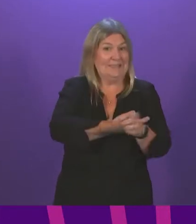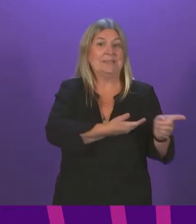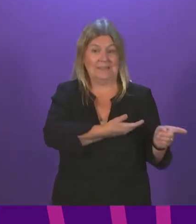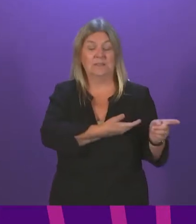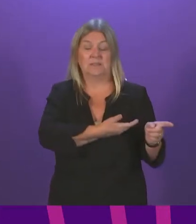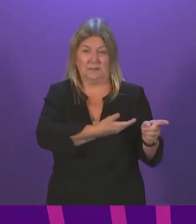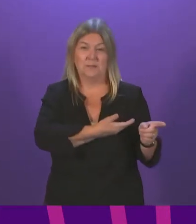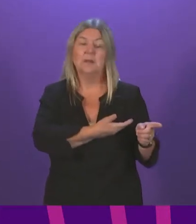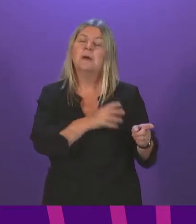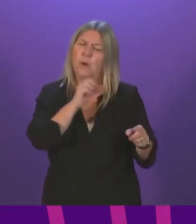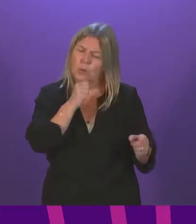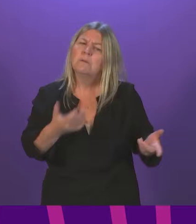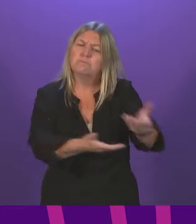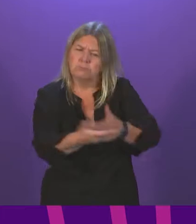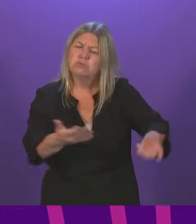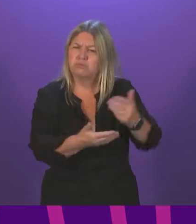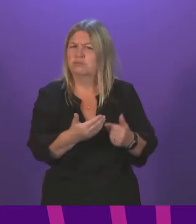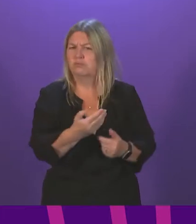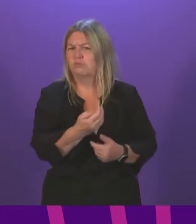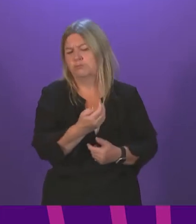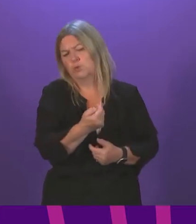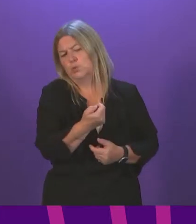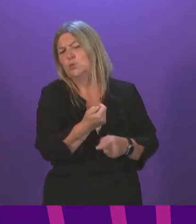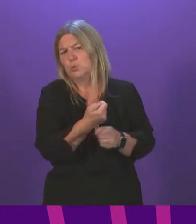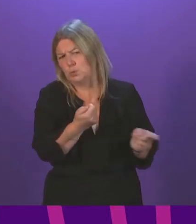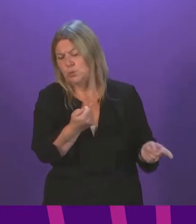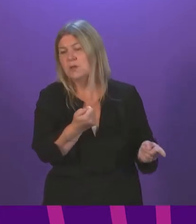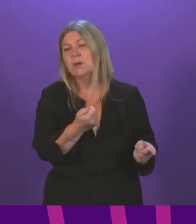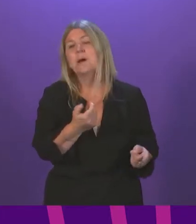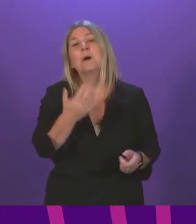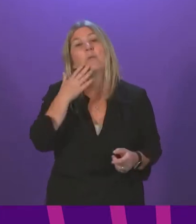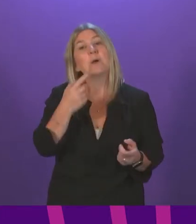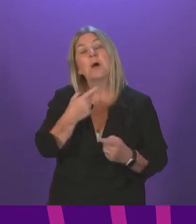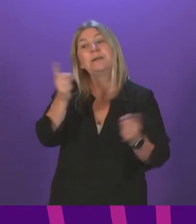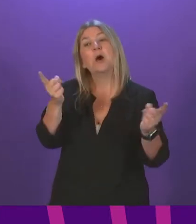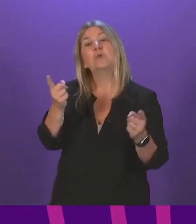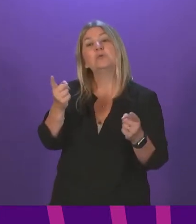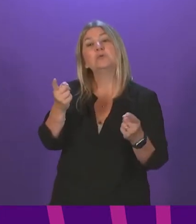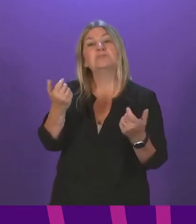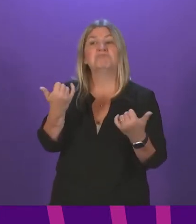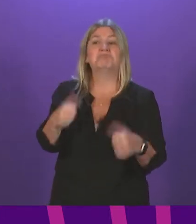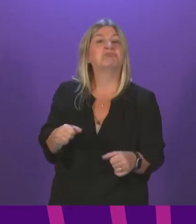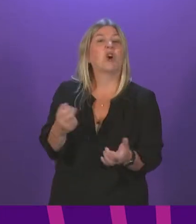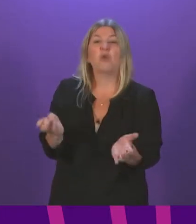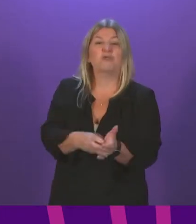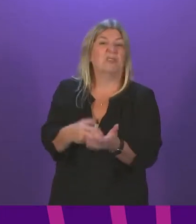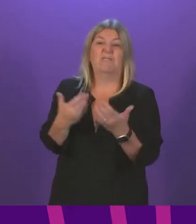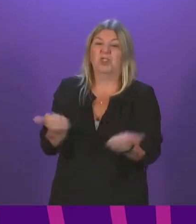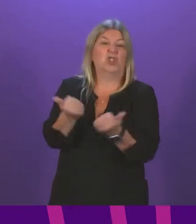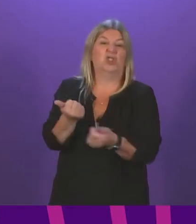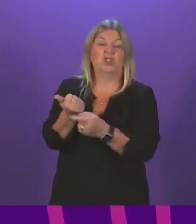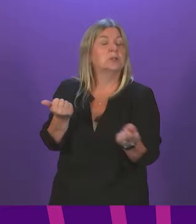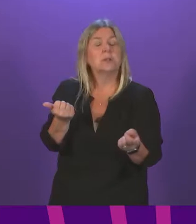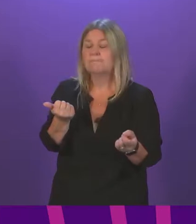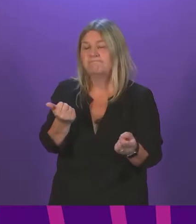be meeting with them shortly to discuss matters. The announcement to terminate the contract does not affect the Scottish Government's vaccination programme, which we